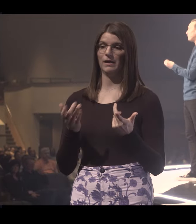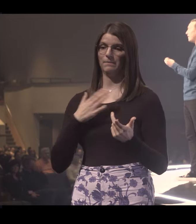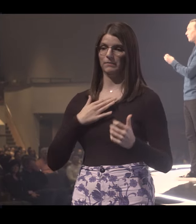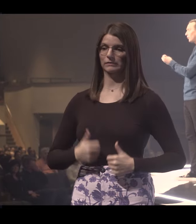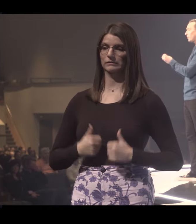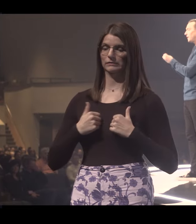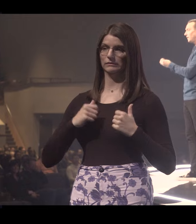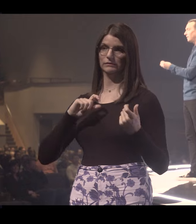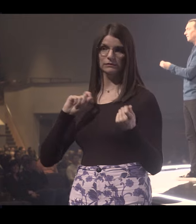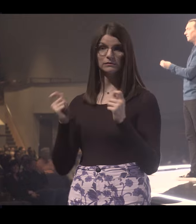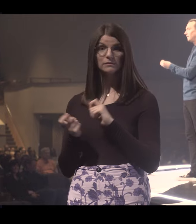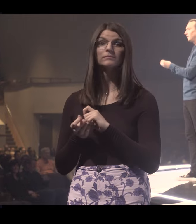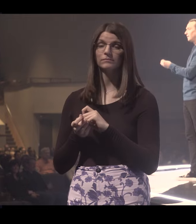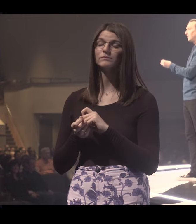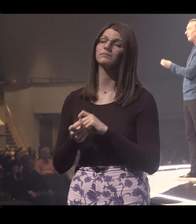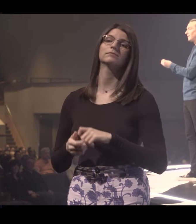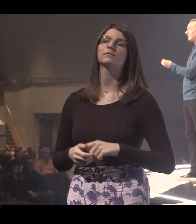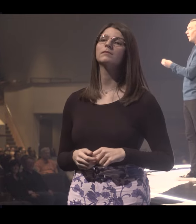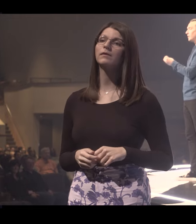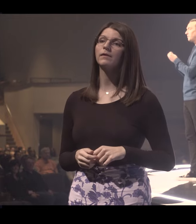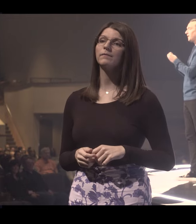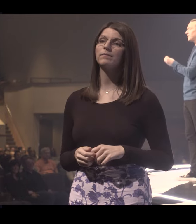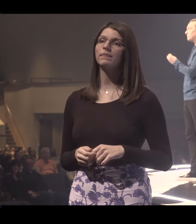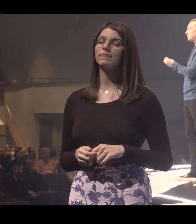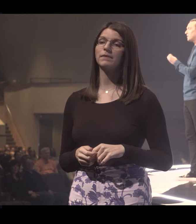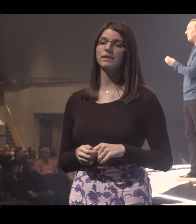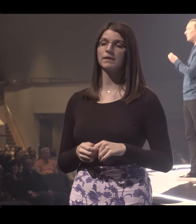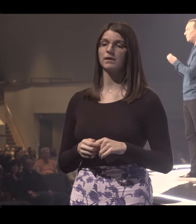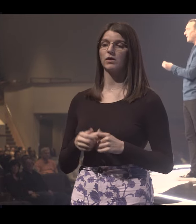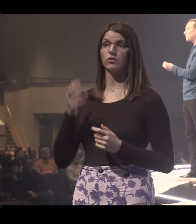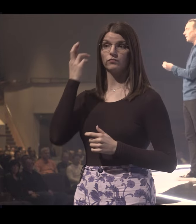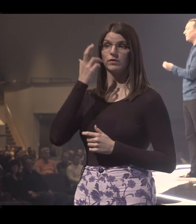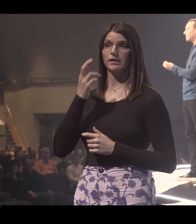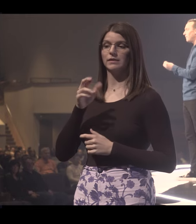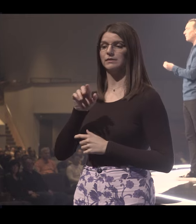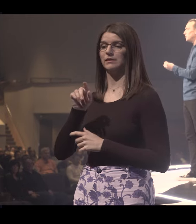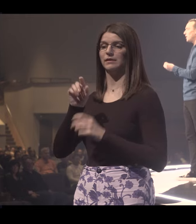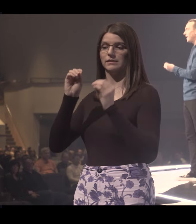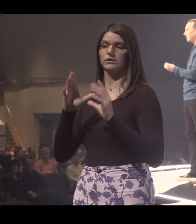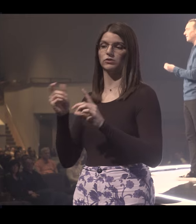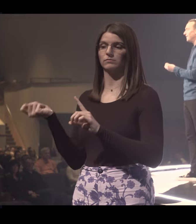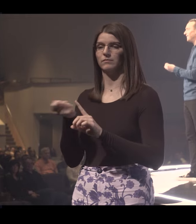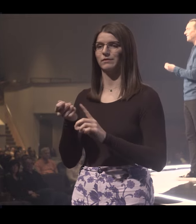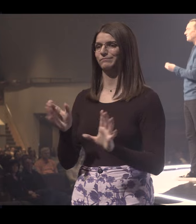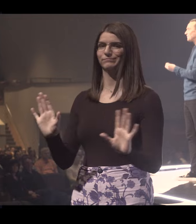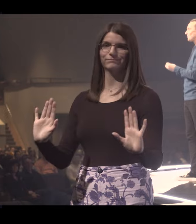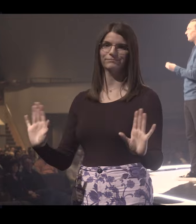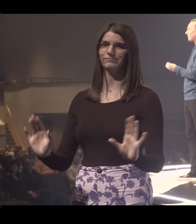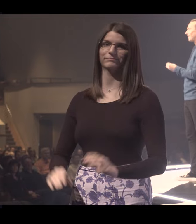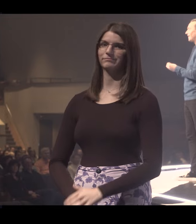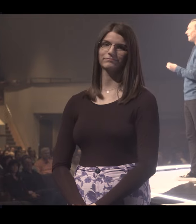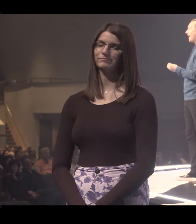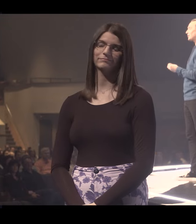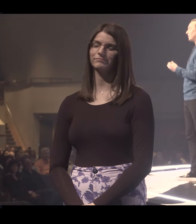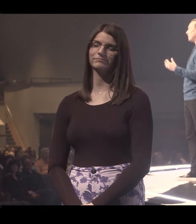a turning point in my life, my fourth grade year. Now was it because Mr. Taylor spanked me, this seven-foot giant?